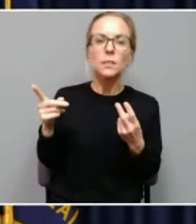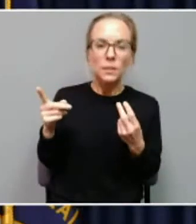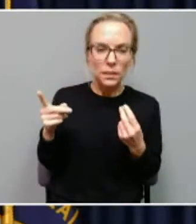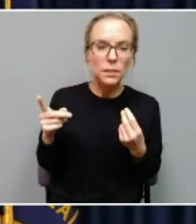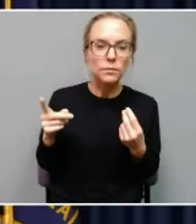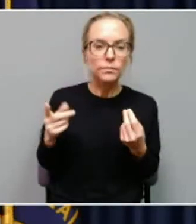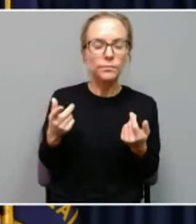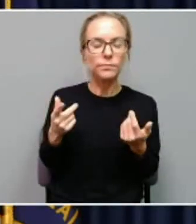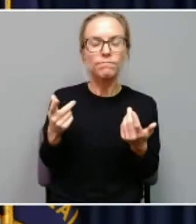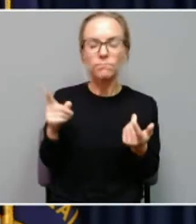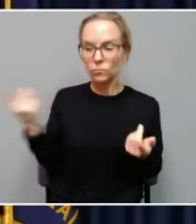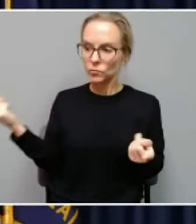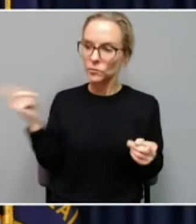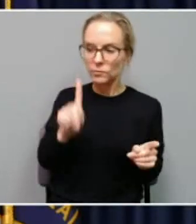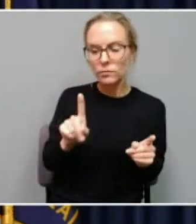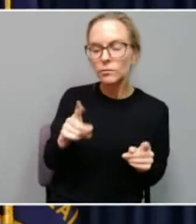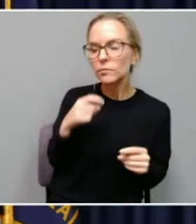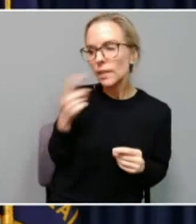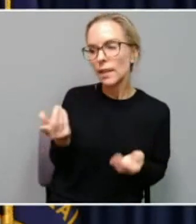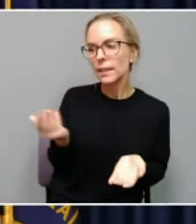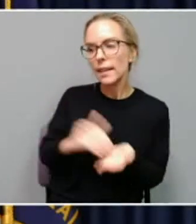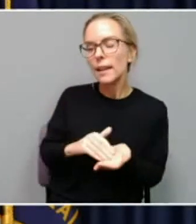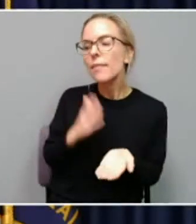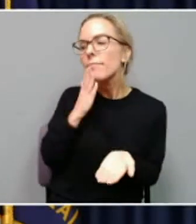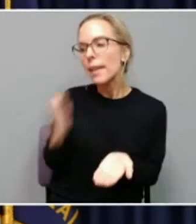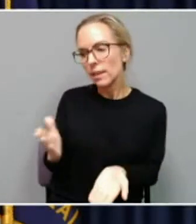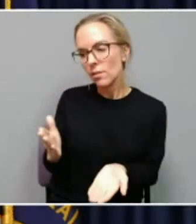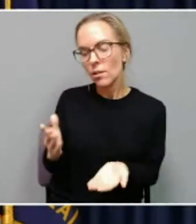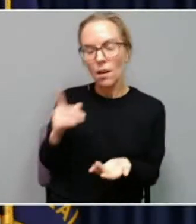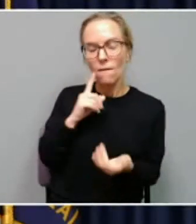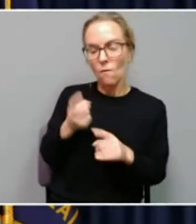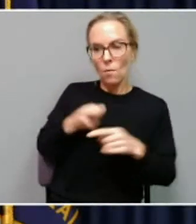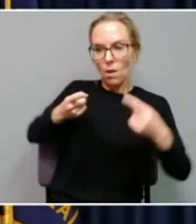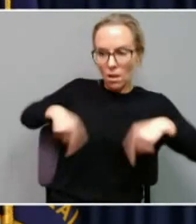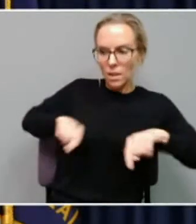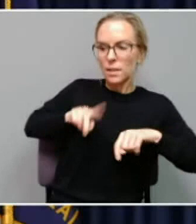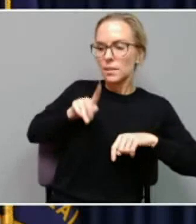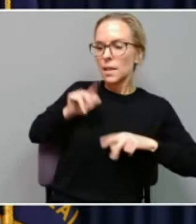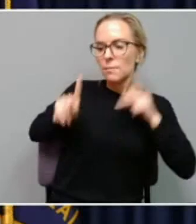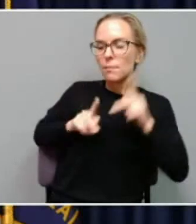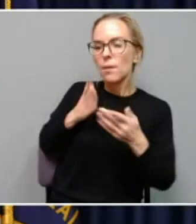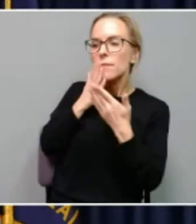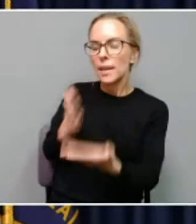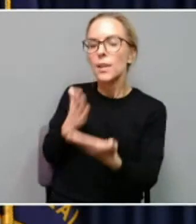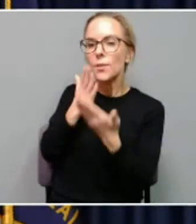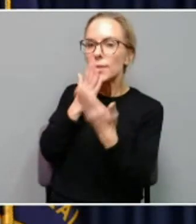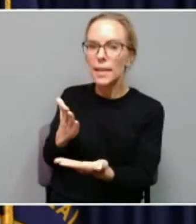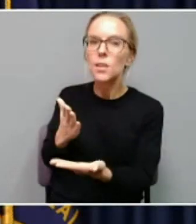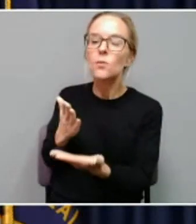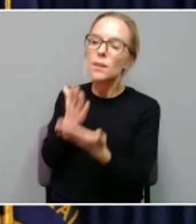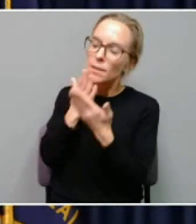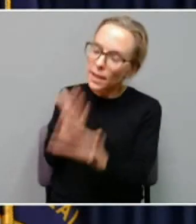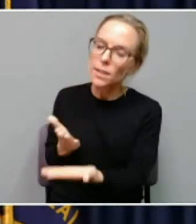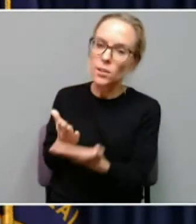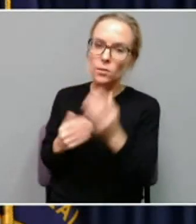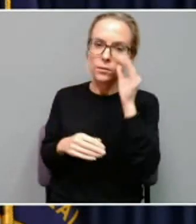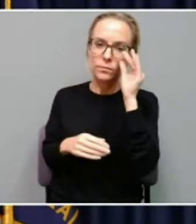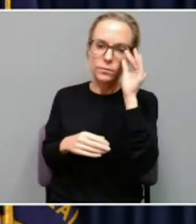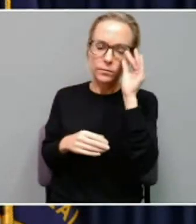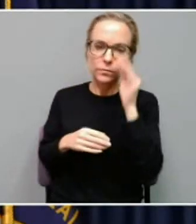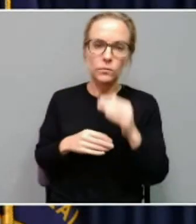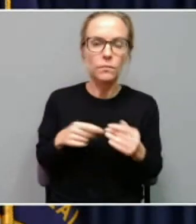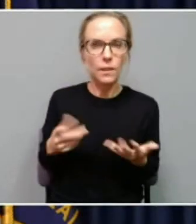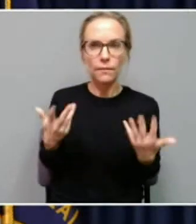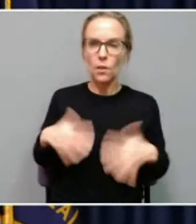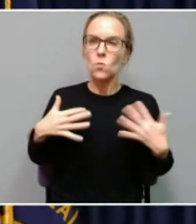say thank you. On behalf of all Kentuckians, thank you, thank you, and thank you. This is a very dark time,